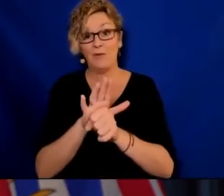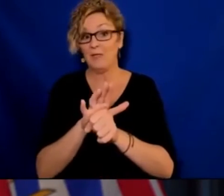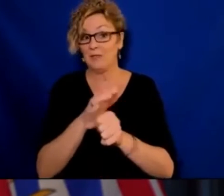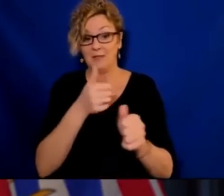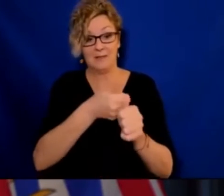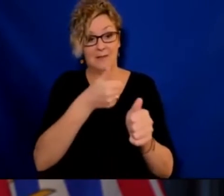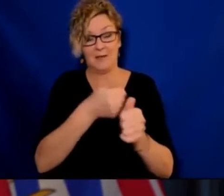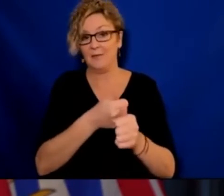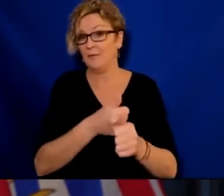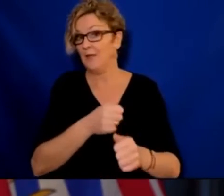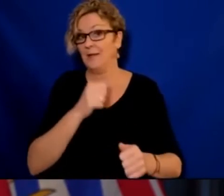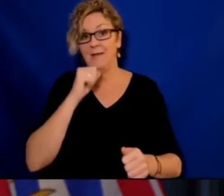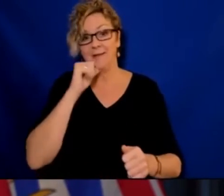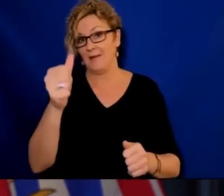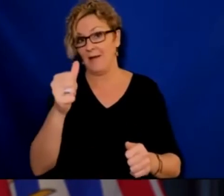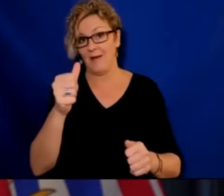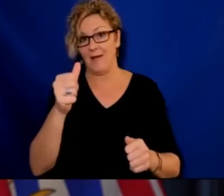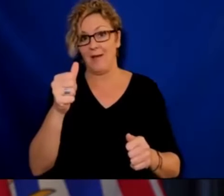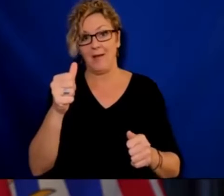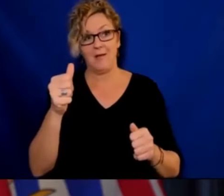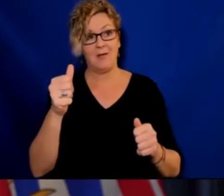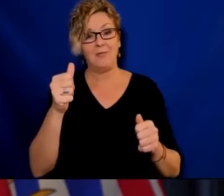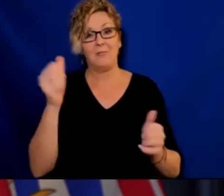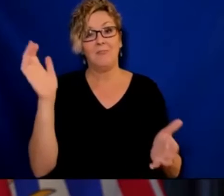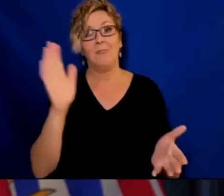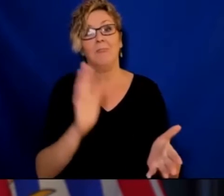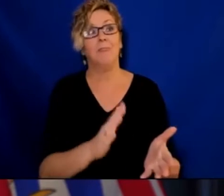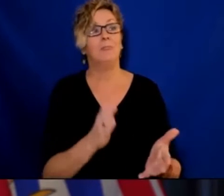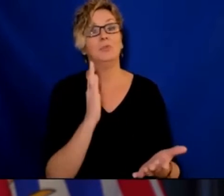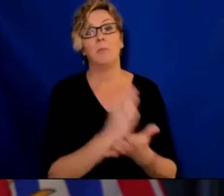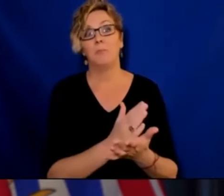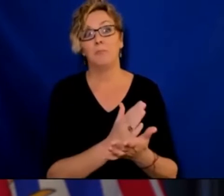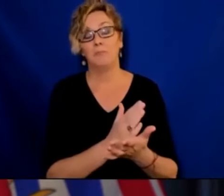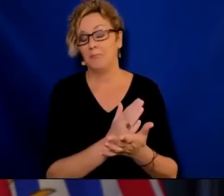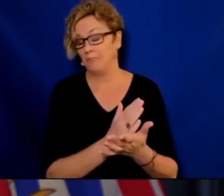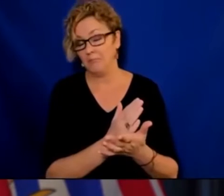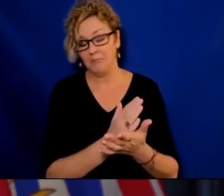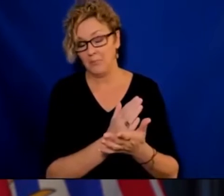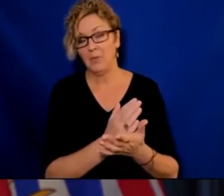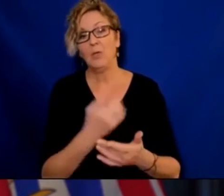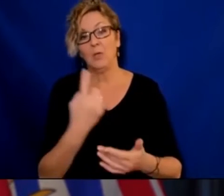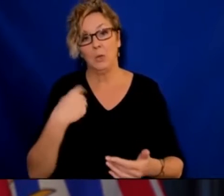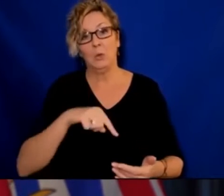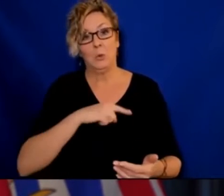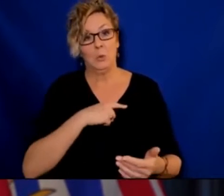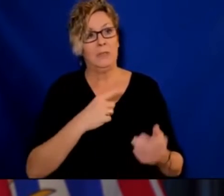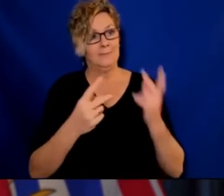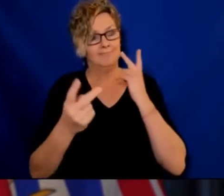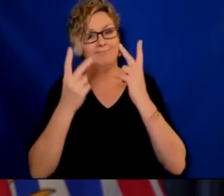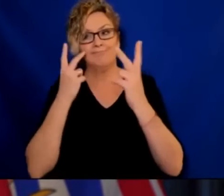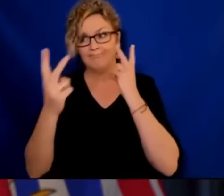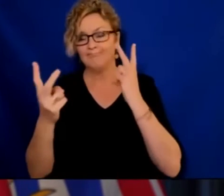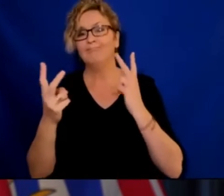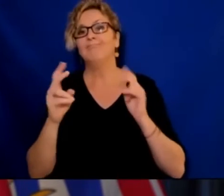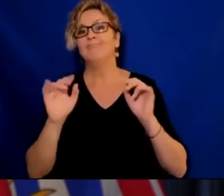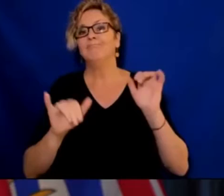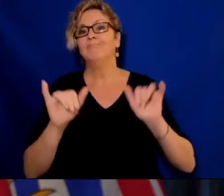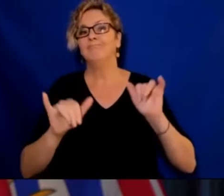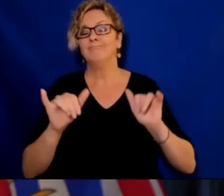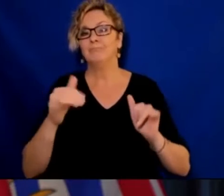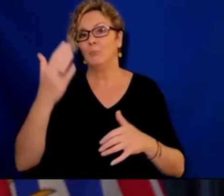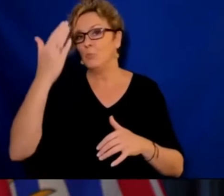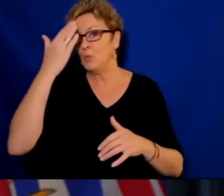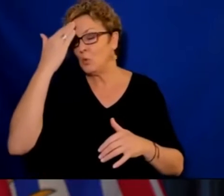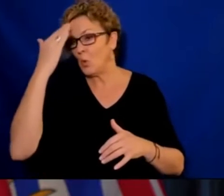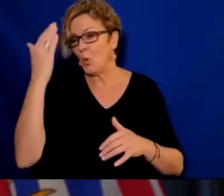know will work. Learning what we have learned. Through the COVID-19 pandemic, we also know that the individual efforts